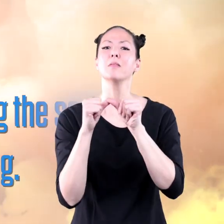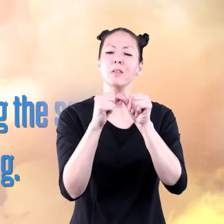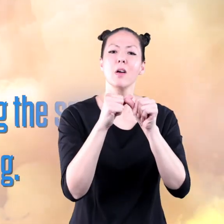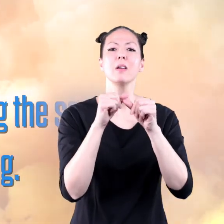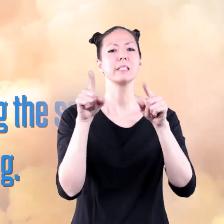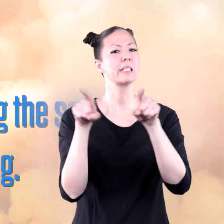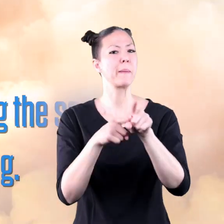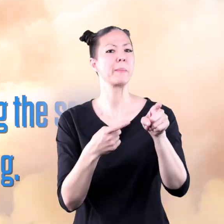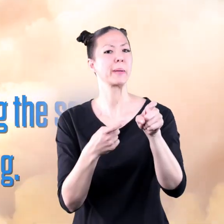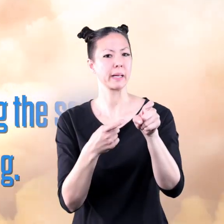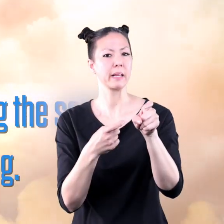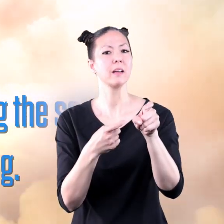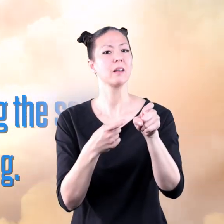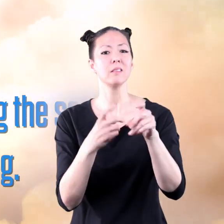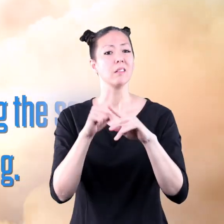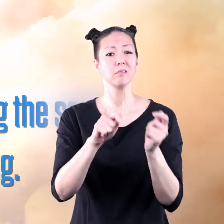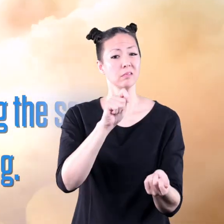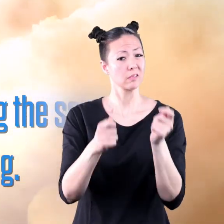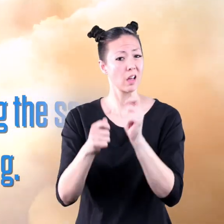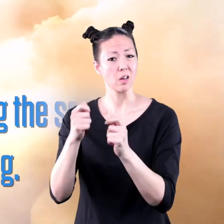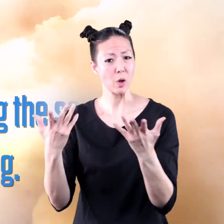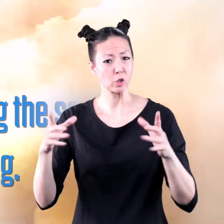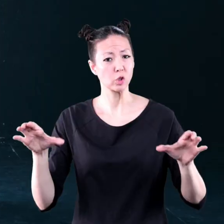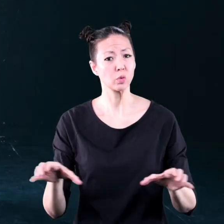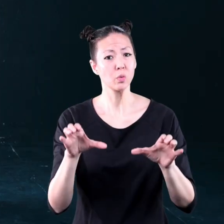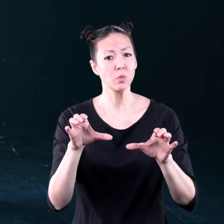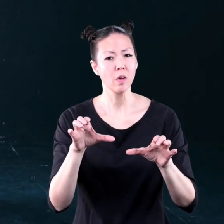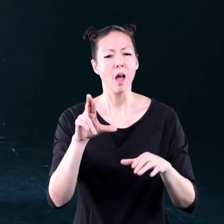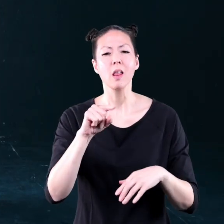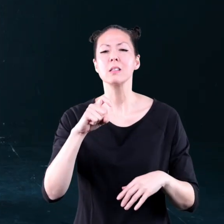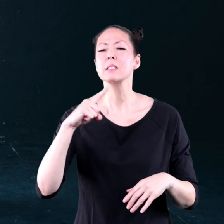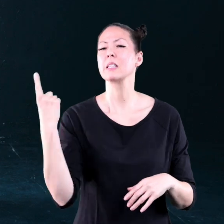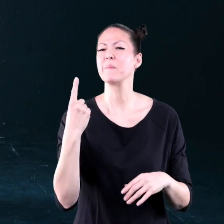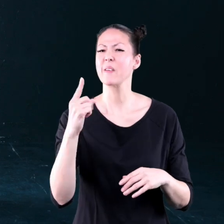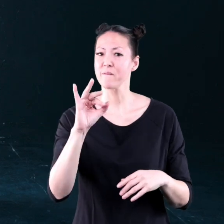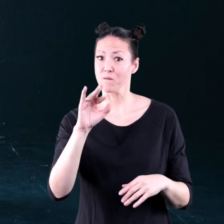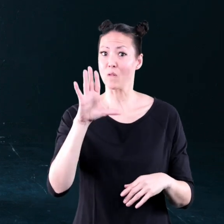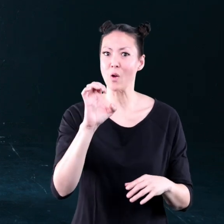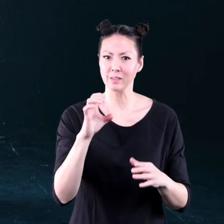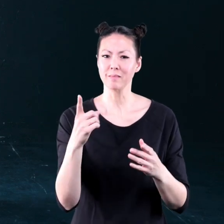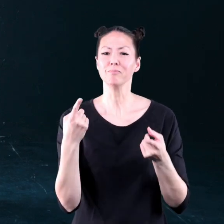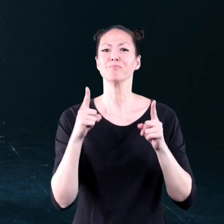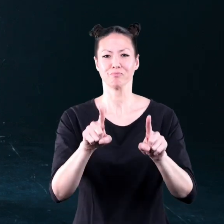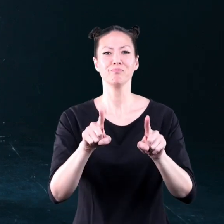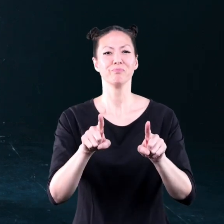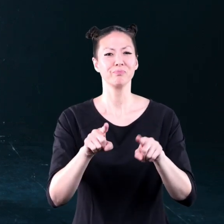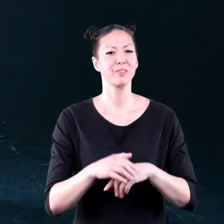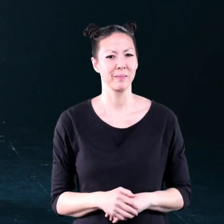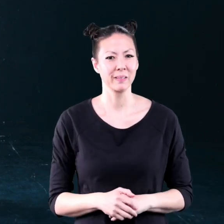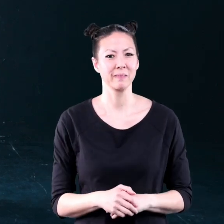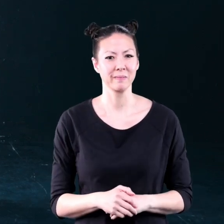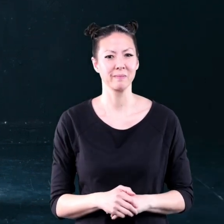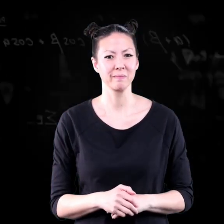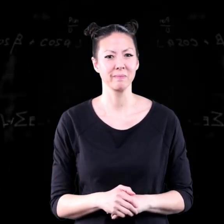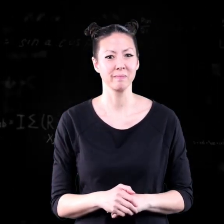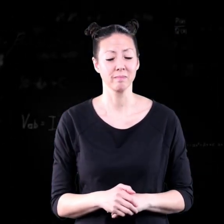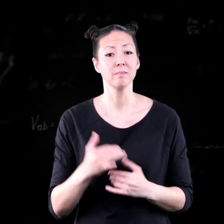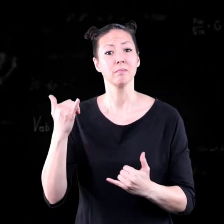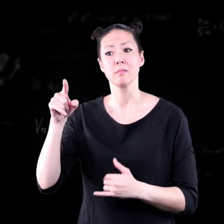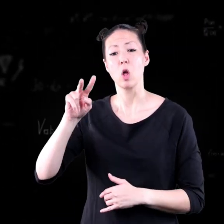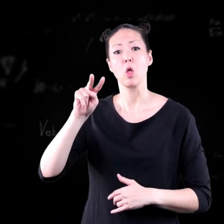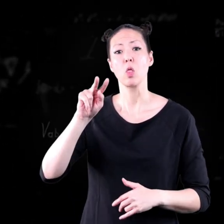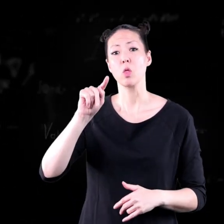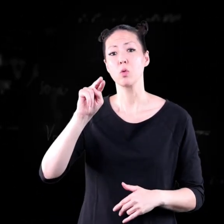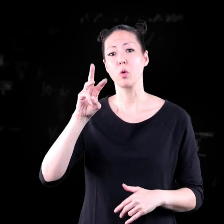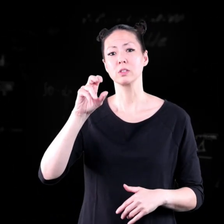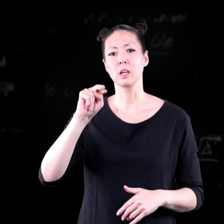or staying the same, it can't change what it's doing, unless something forces it to. For